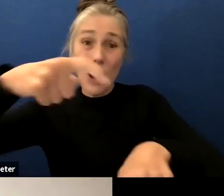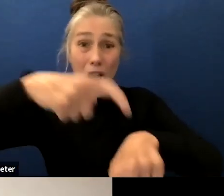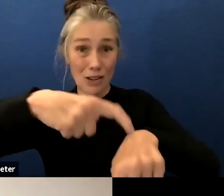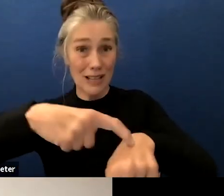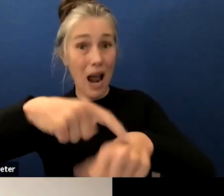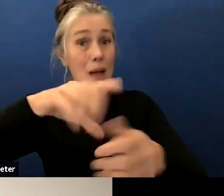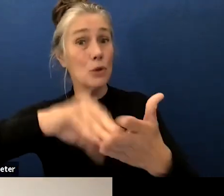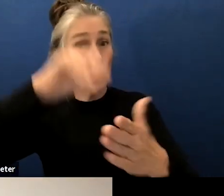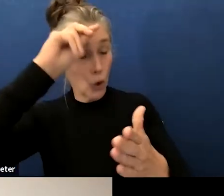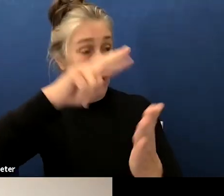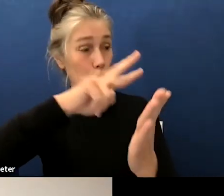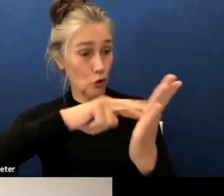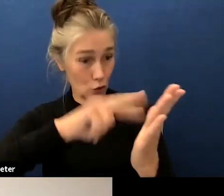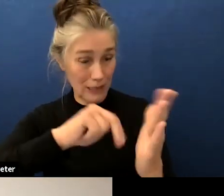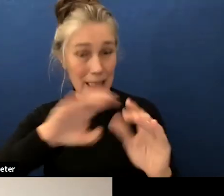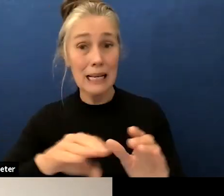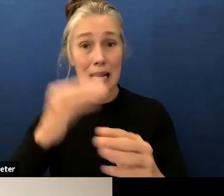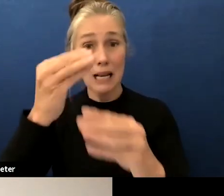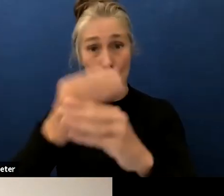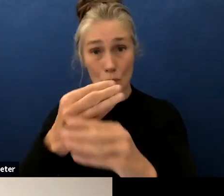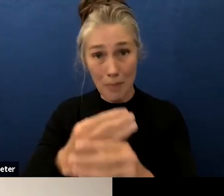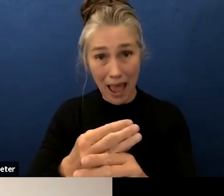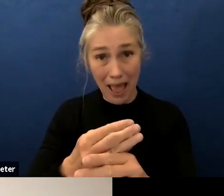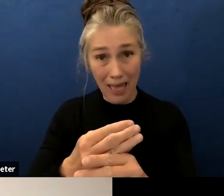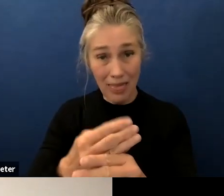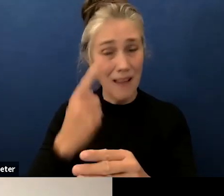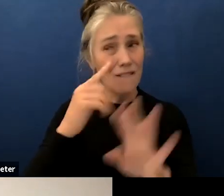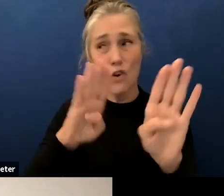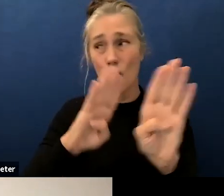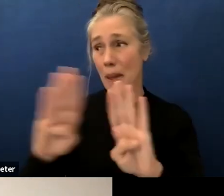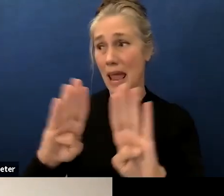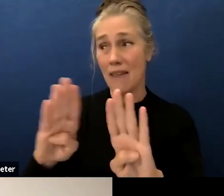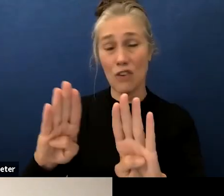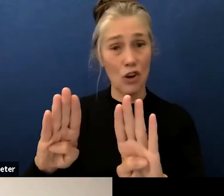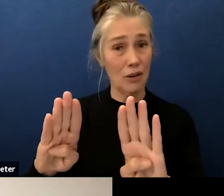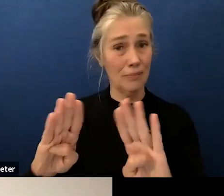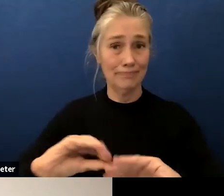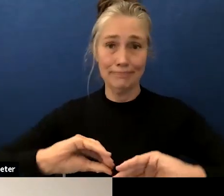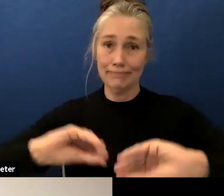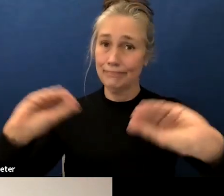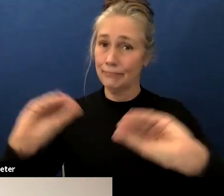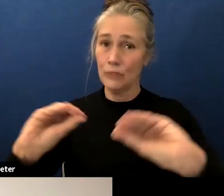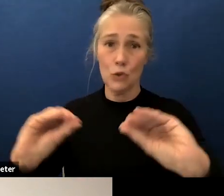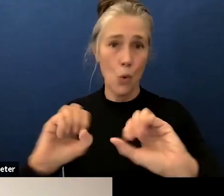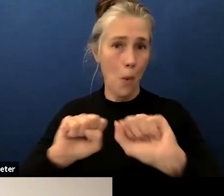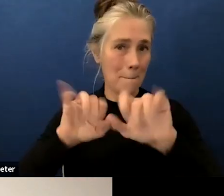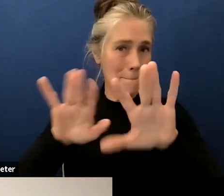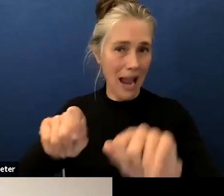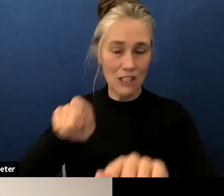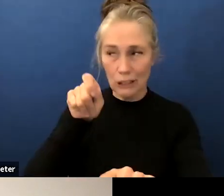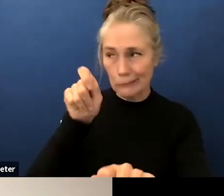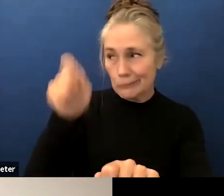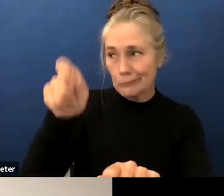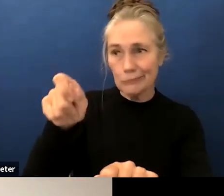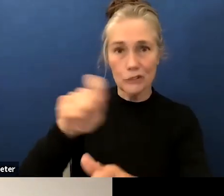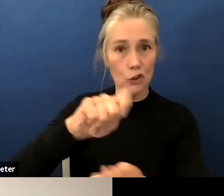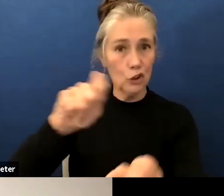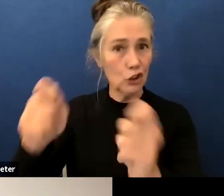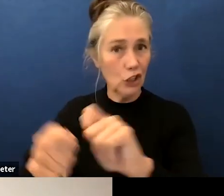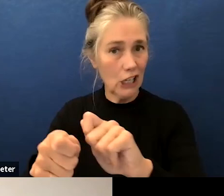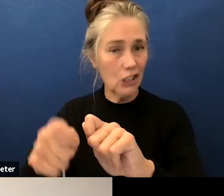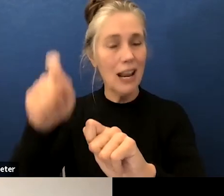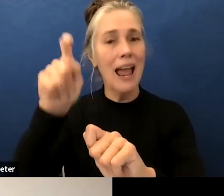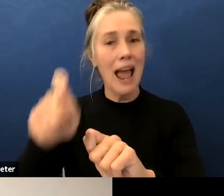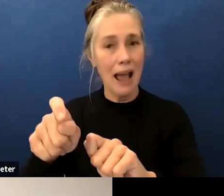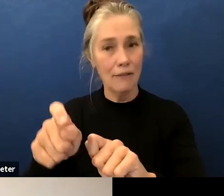there's no magic wand for behavior behavior has to be learned over time or retaught and that's that's another